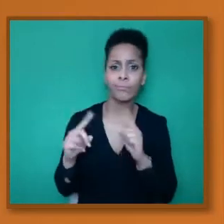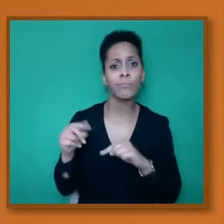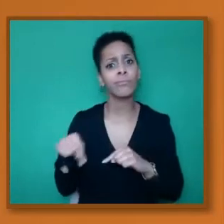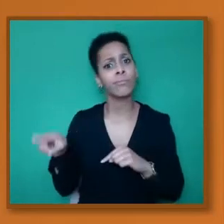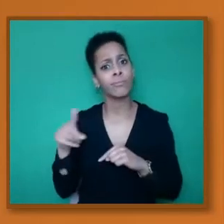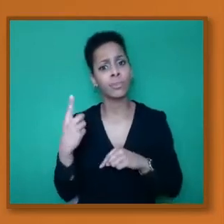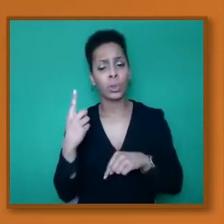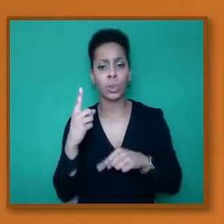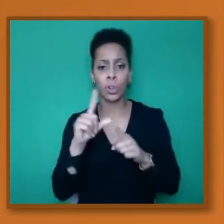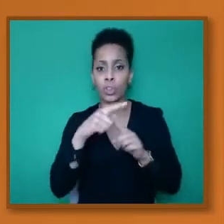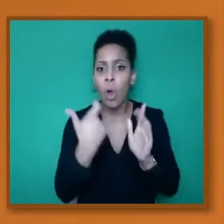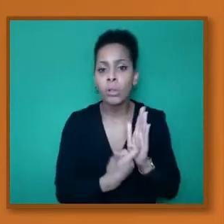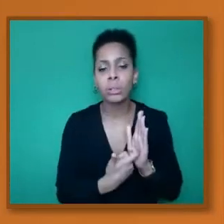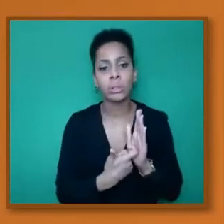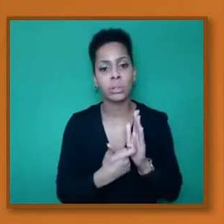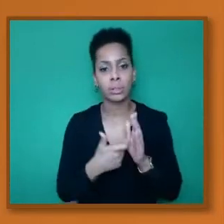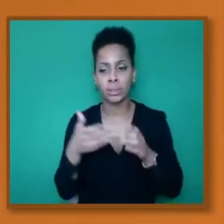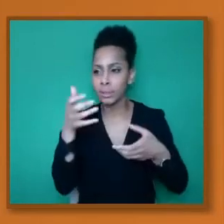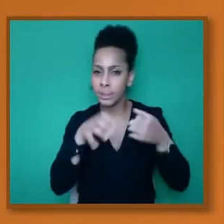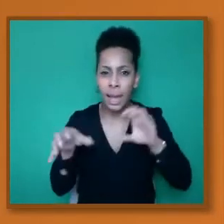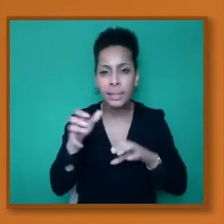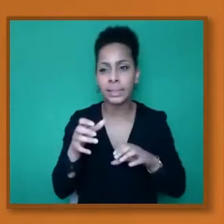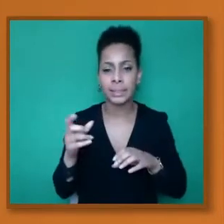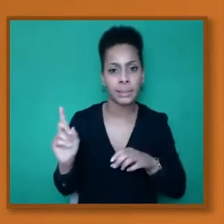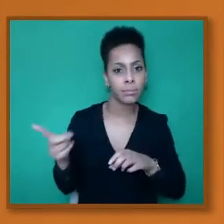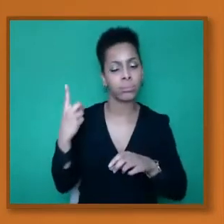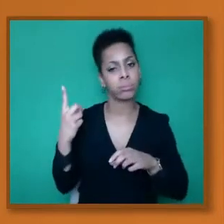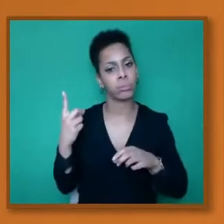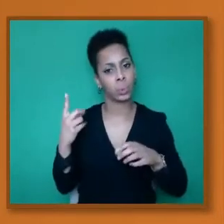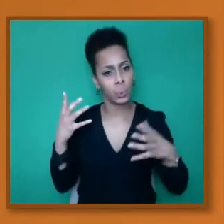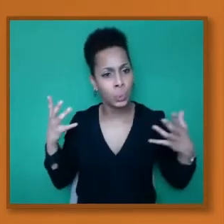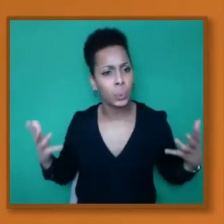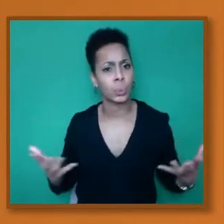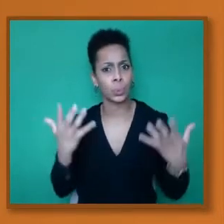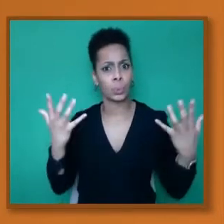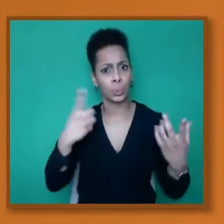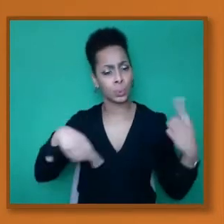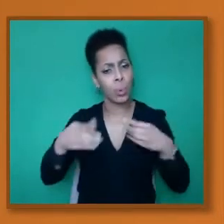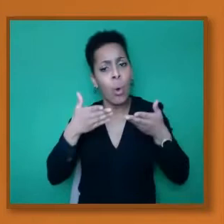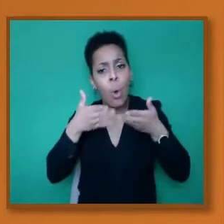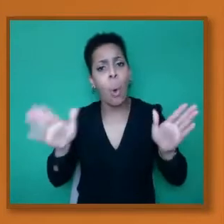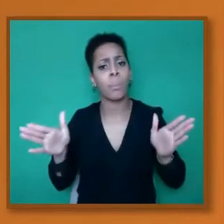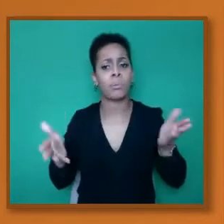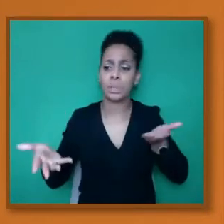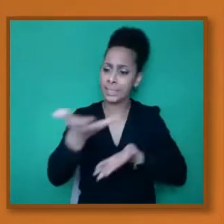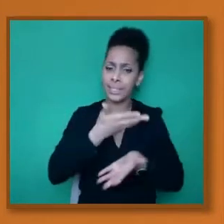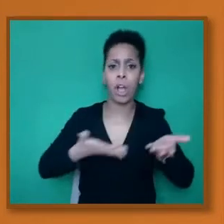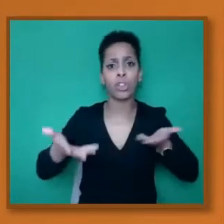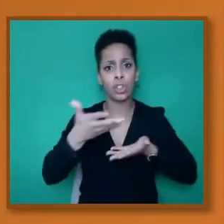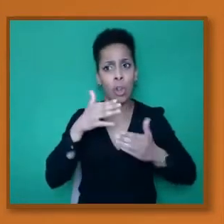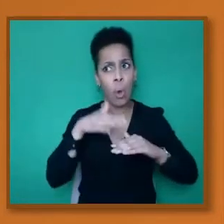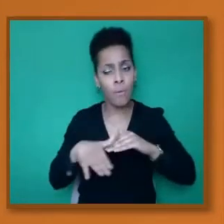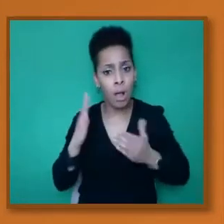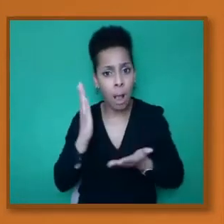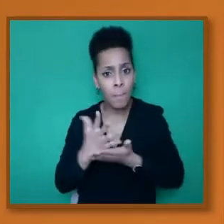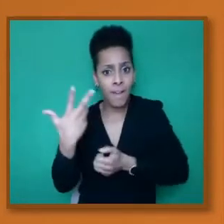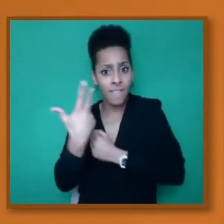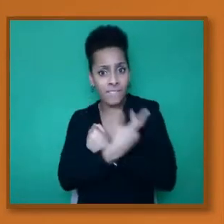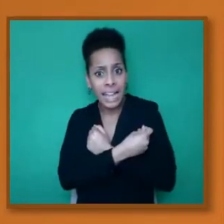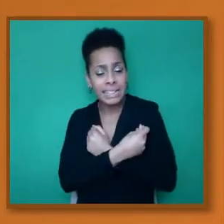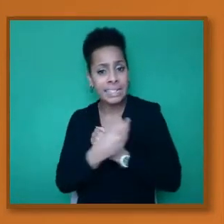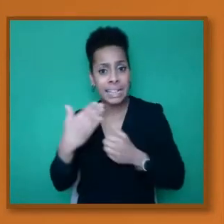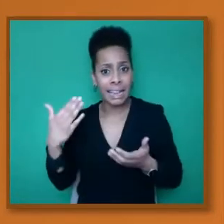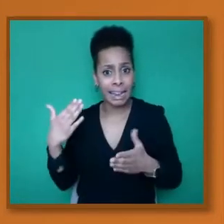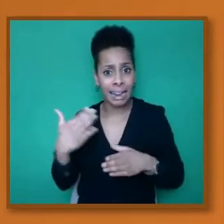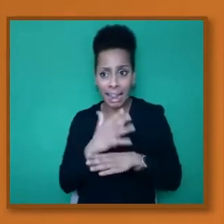encouraging that kind of open discussion around the efficacy of the vaccine, the safety of